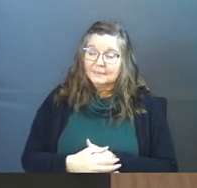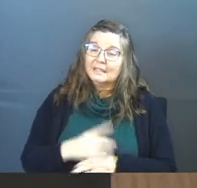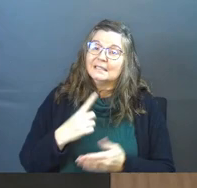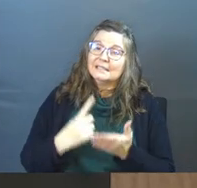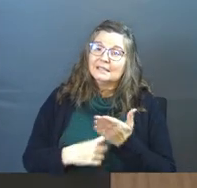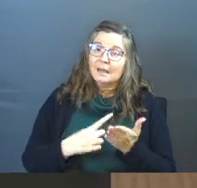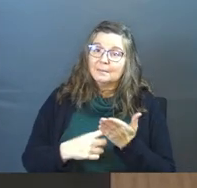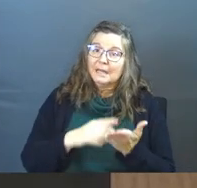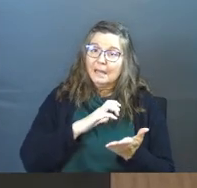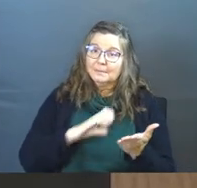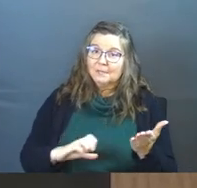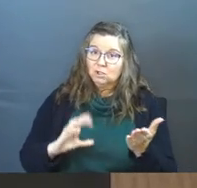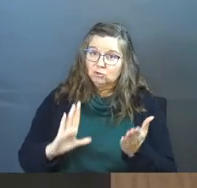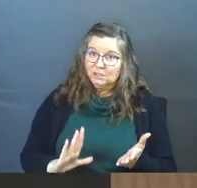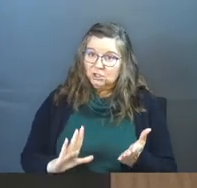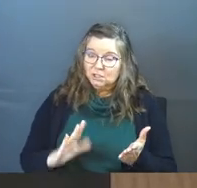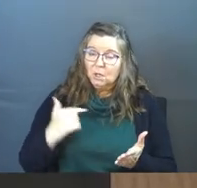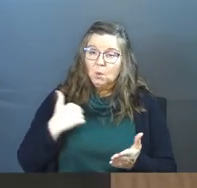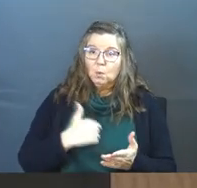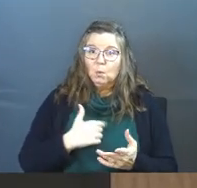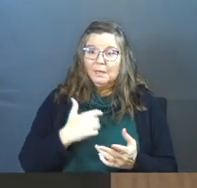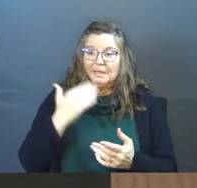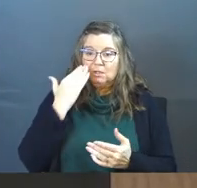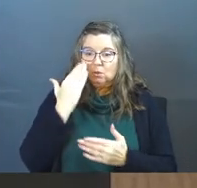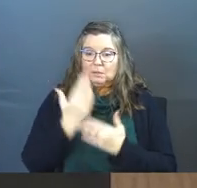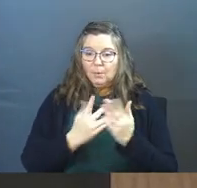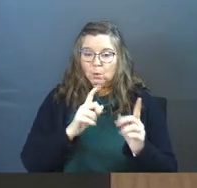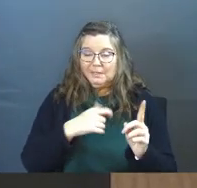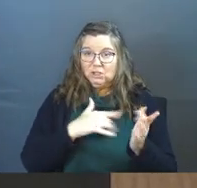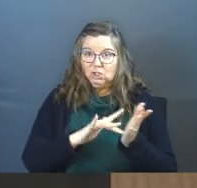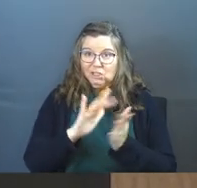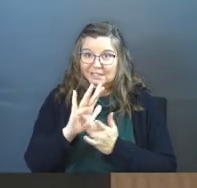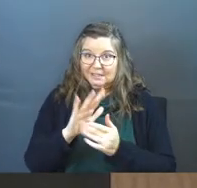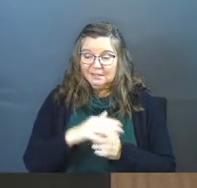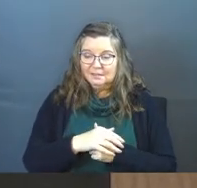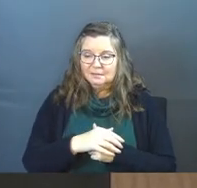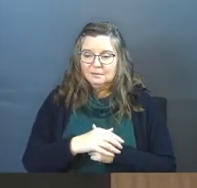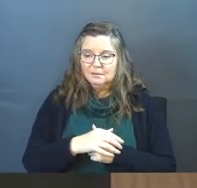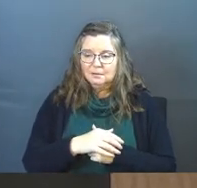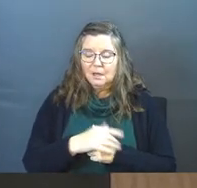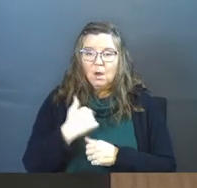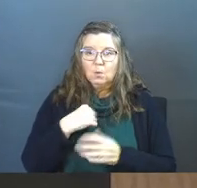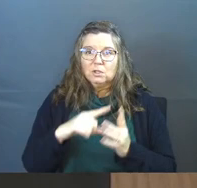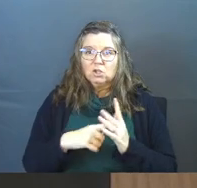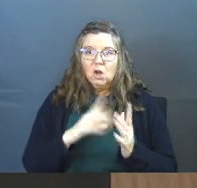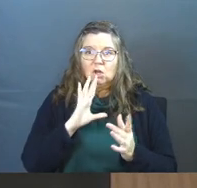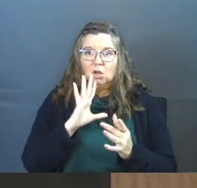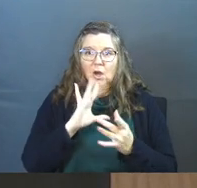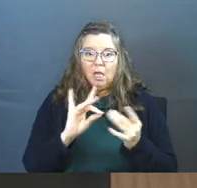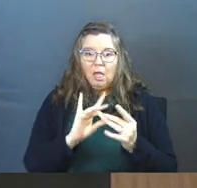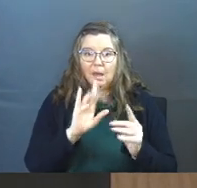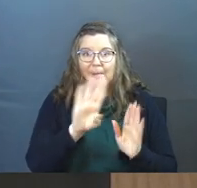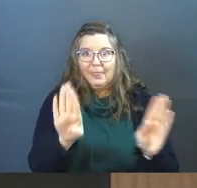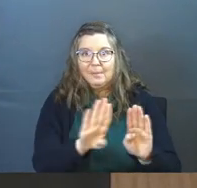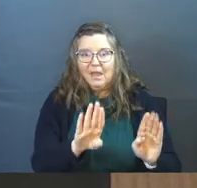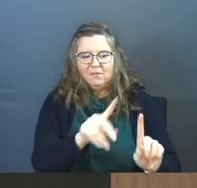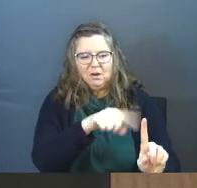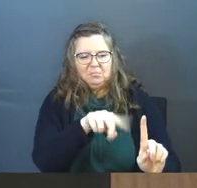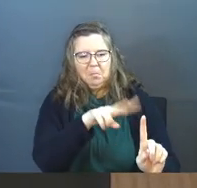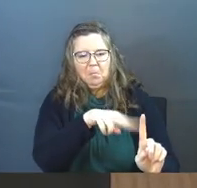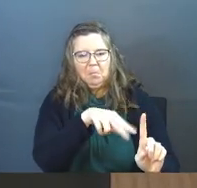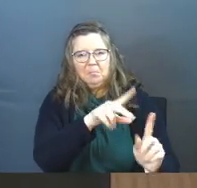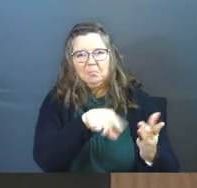Sometimes as Christians, we get to know somebody who needs Jesus and we start talking to them about their behaviors.